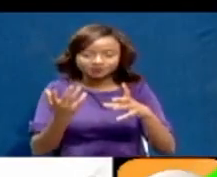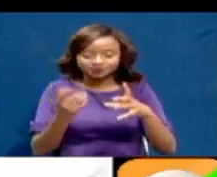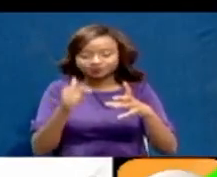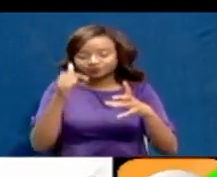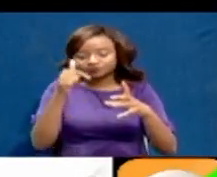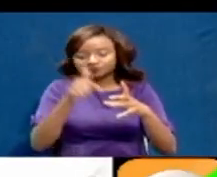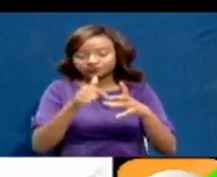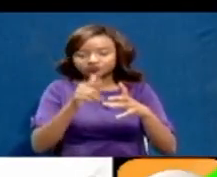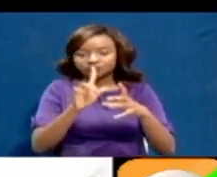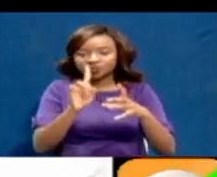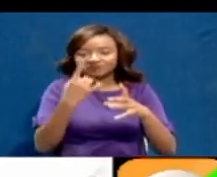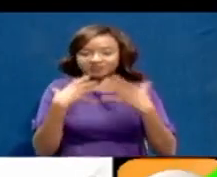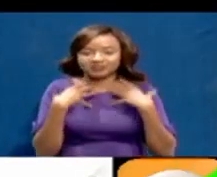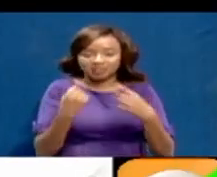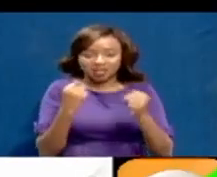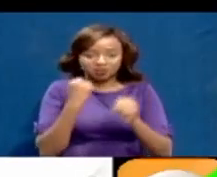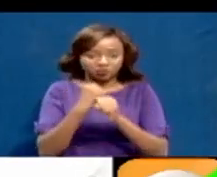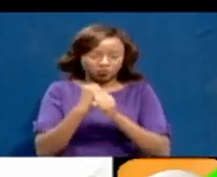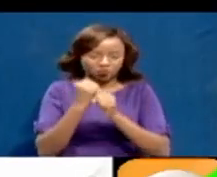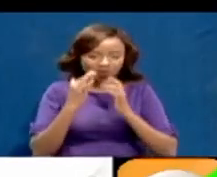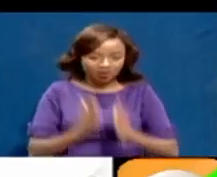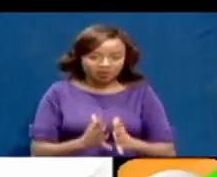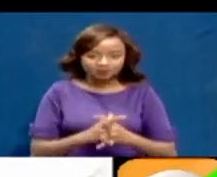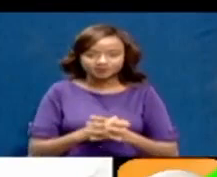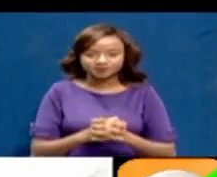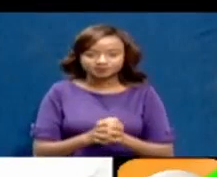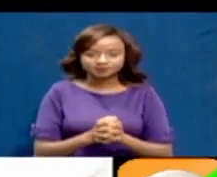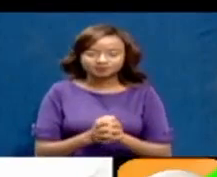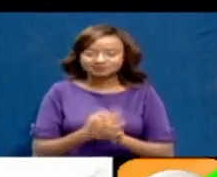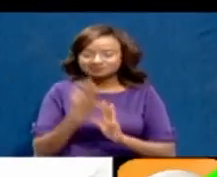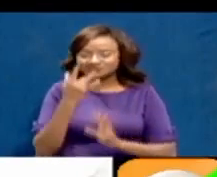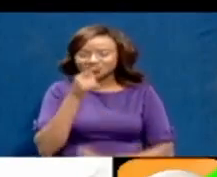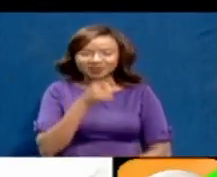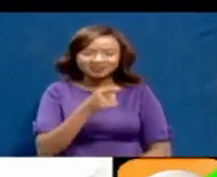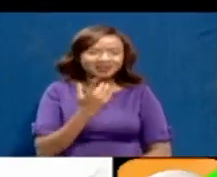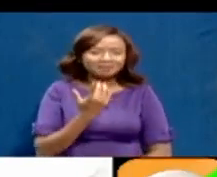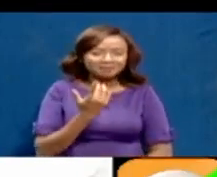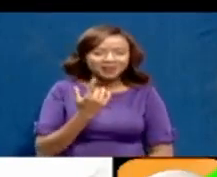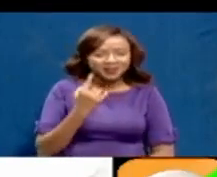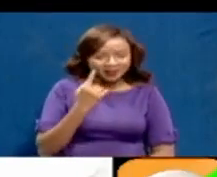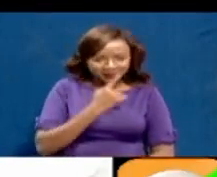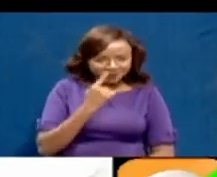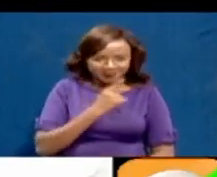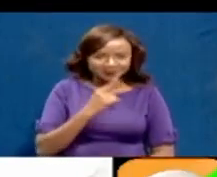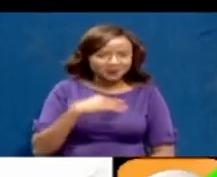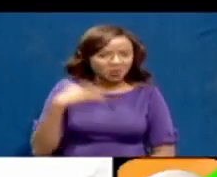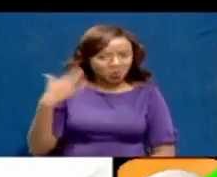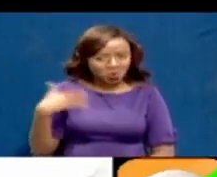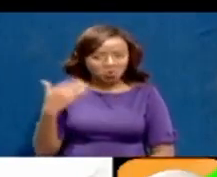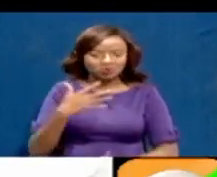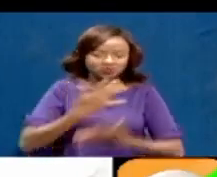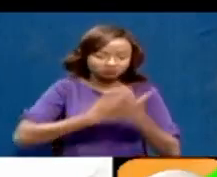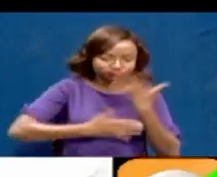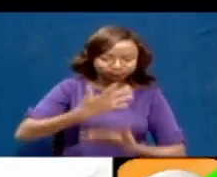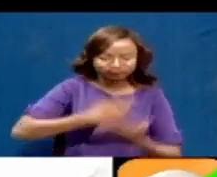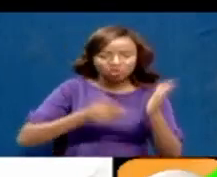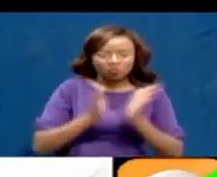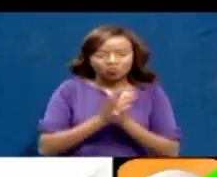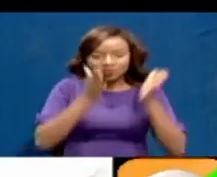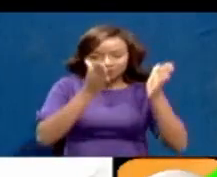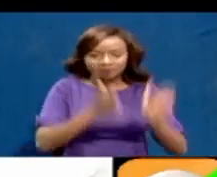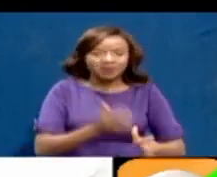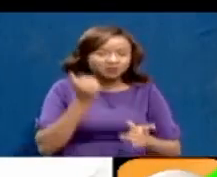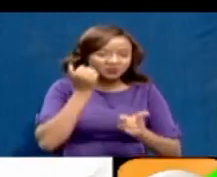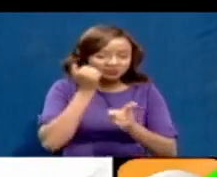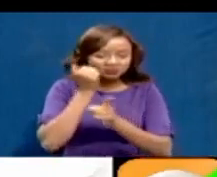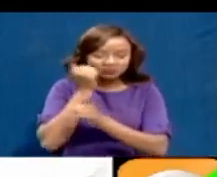said we're going to start with our health workers because they are the ones who are always coming into contact with